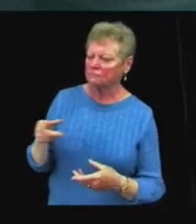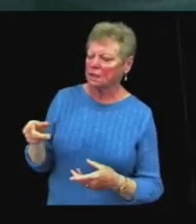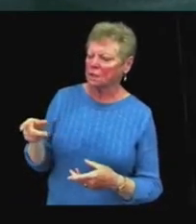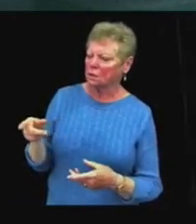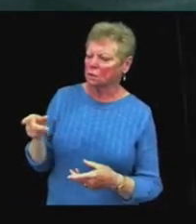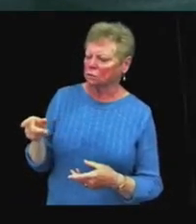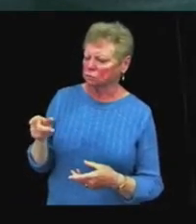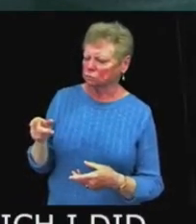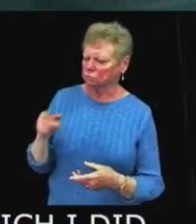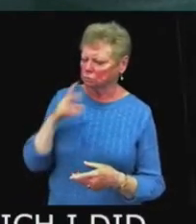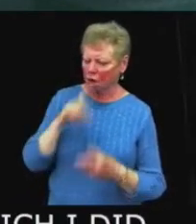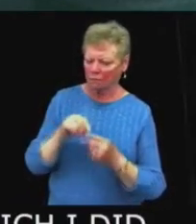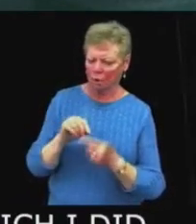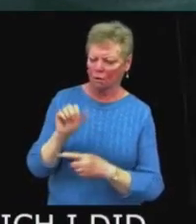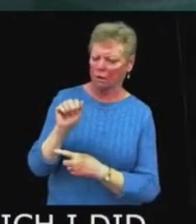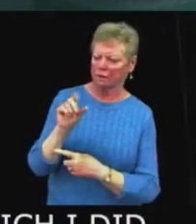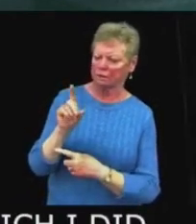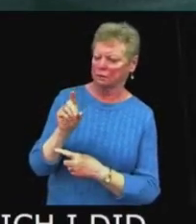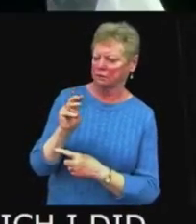administration.